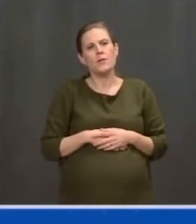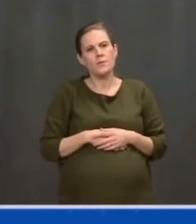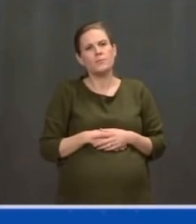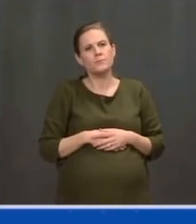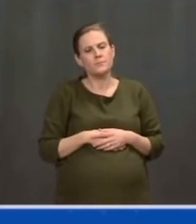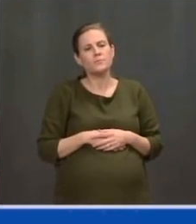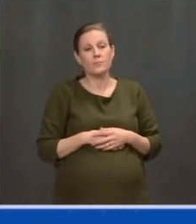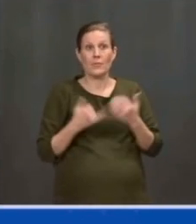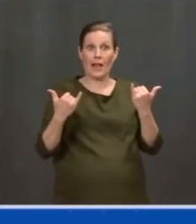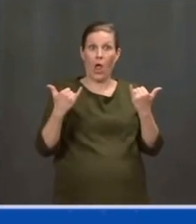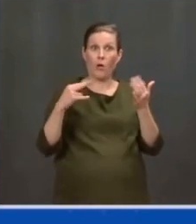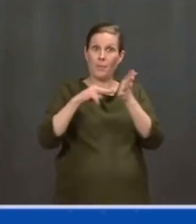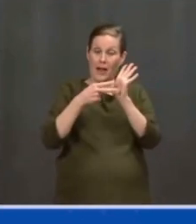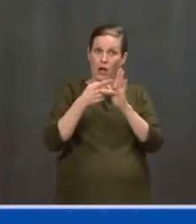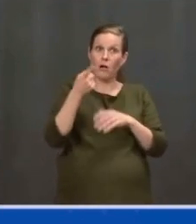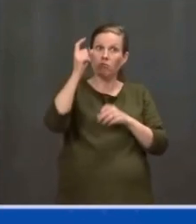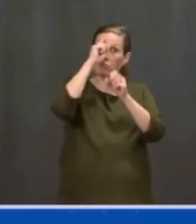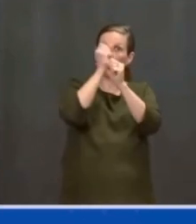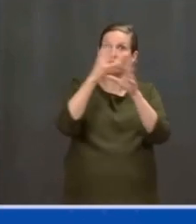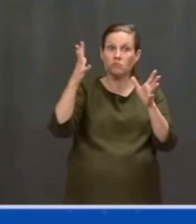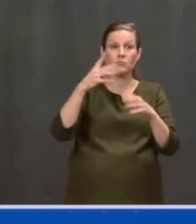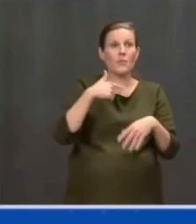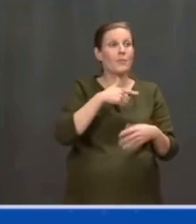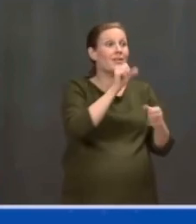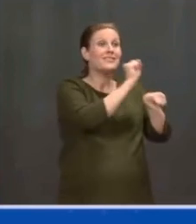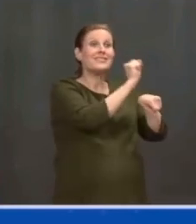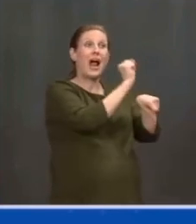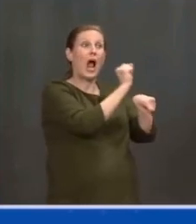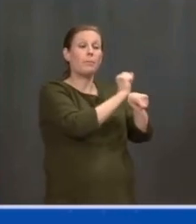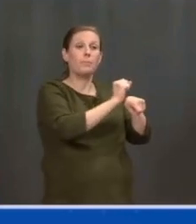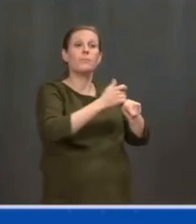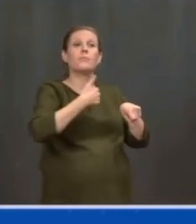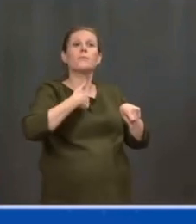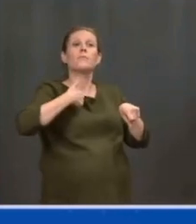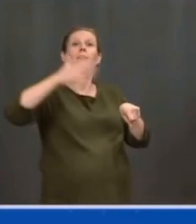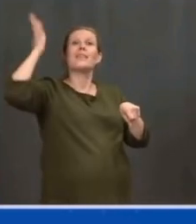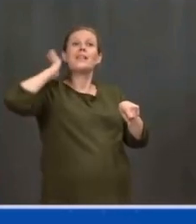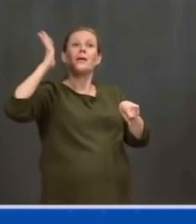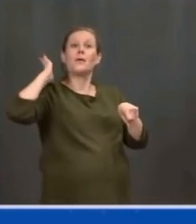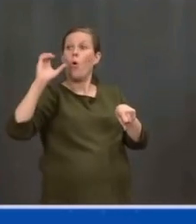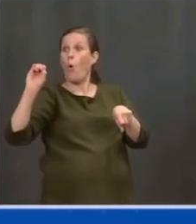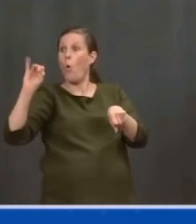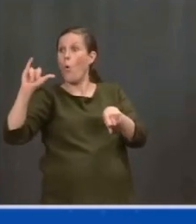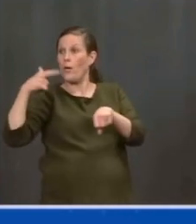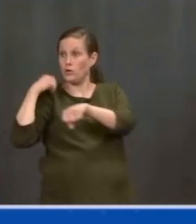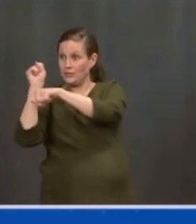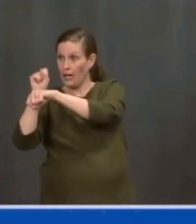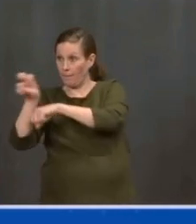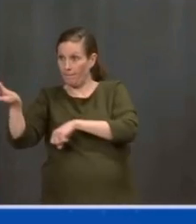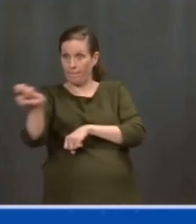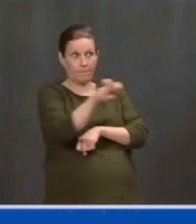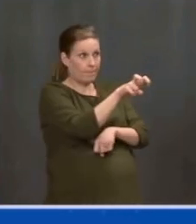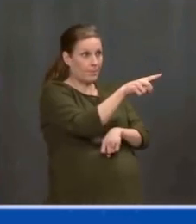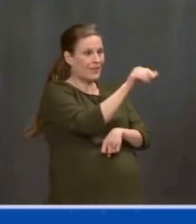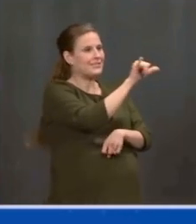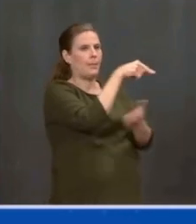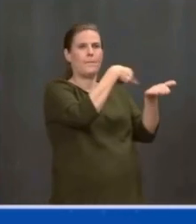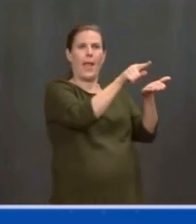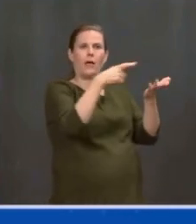build, upgrade, and weatherize affordable, energy-efficient housing, commercial buildings for millions of Americans.